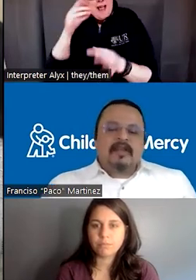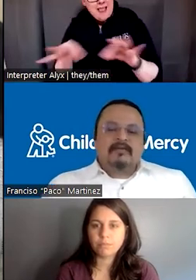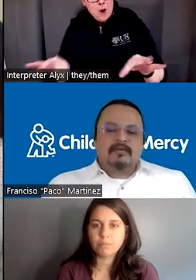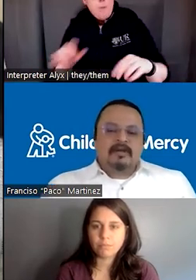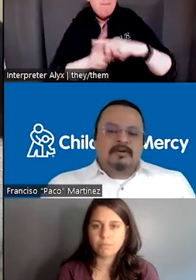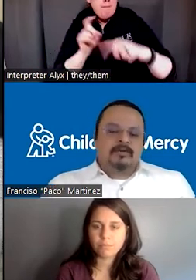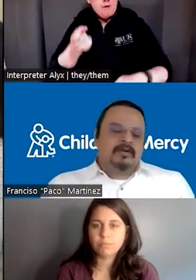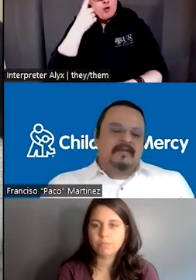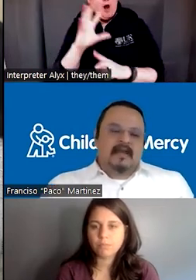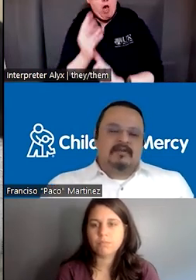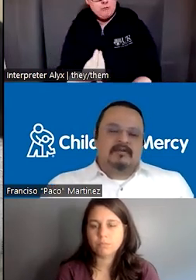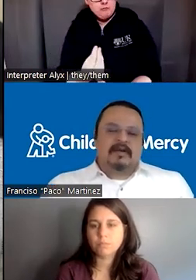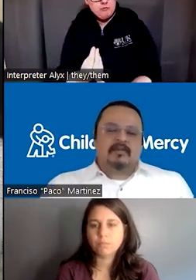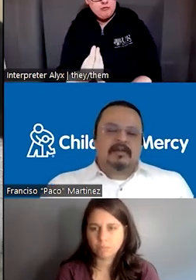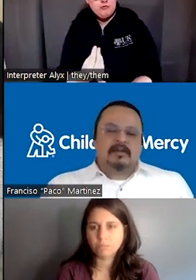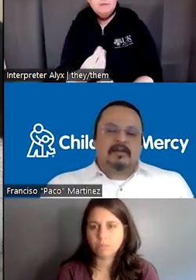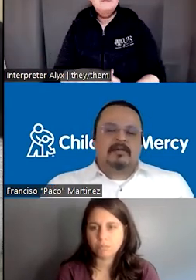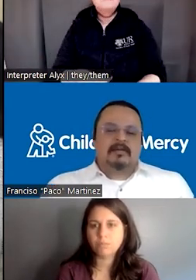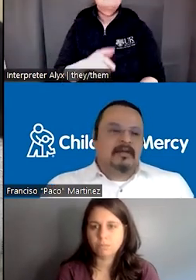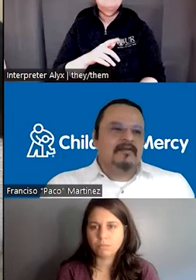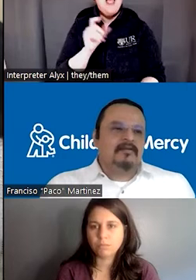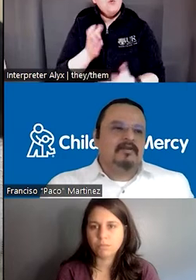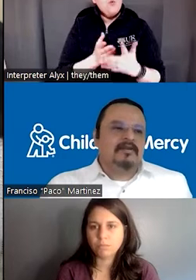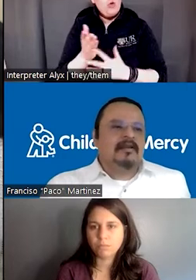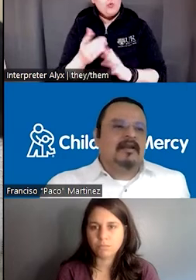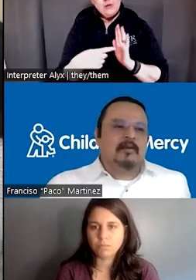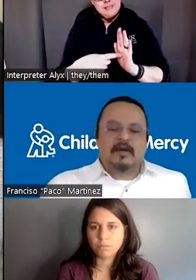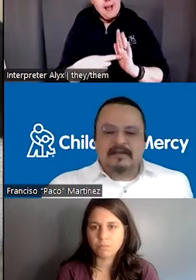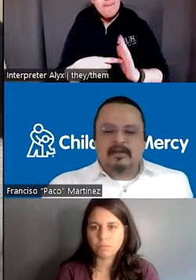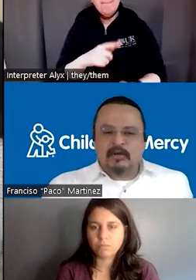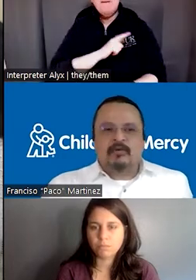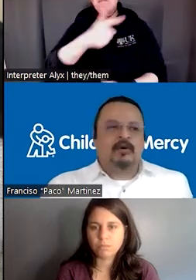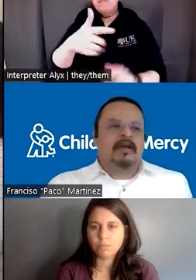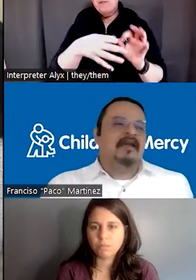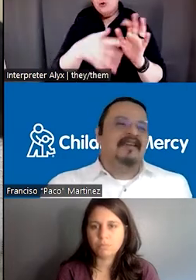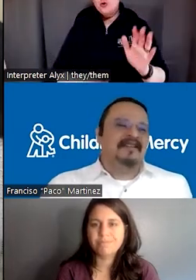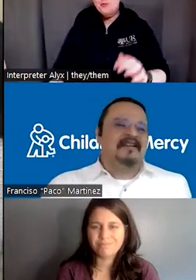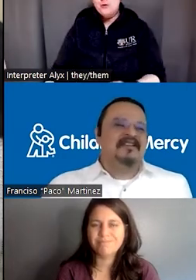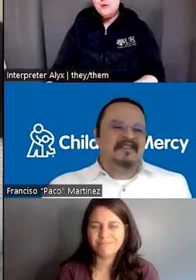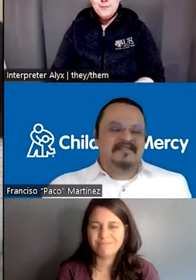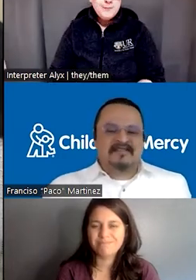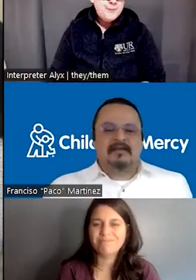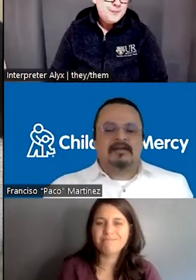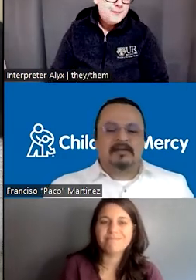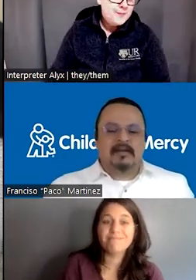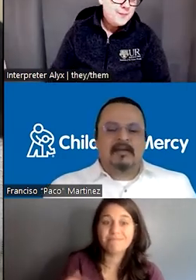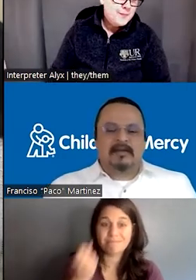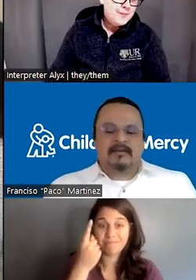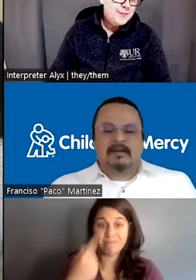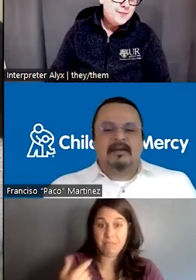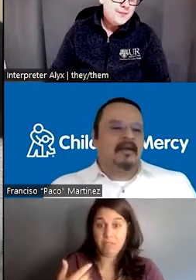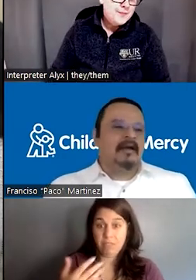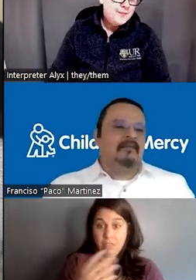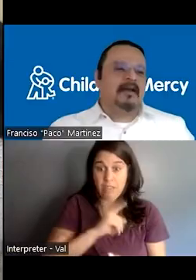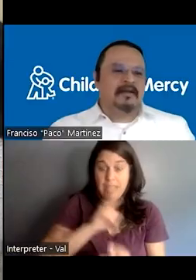And we have to do it through exams all right, but probably, as we said, like there wasn't known for clinicians until Alta